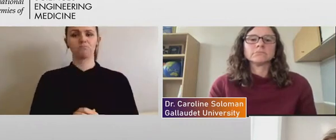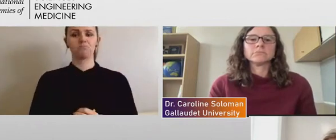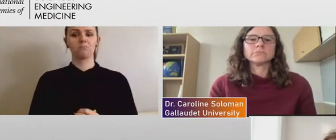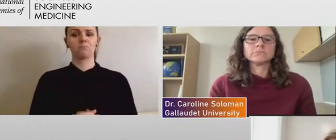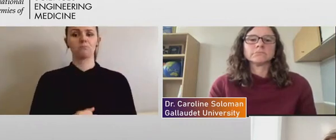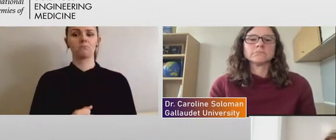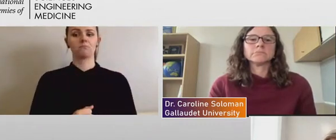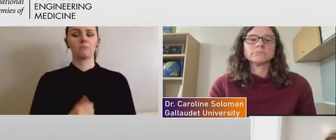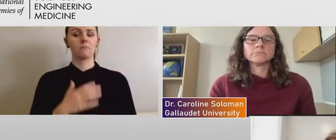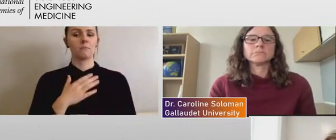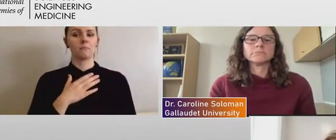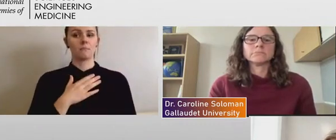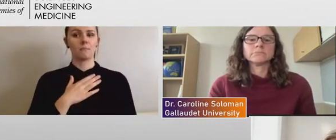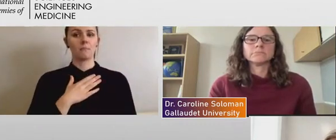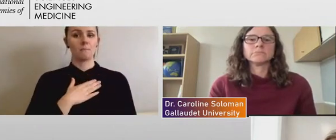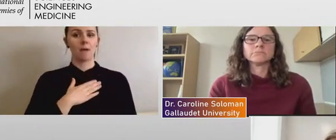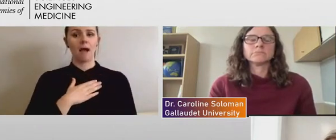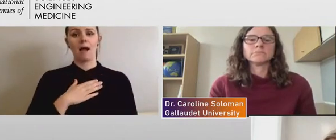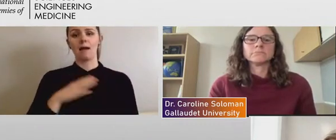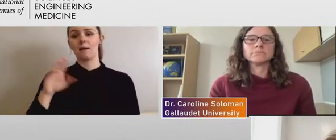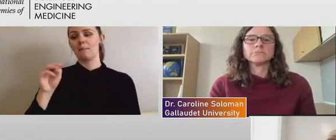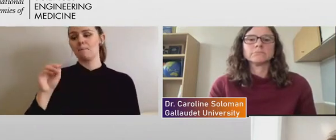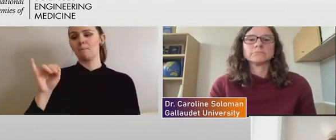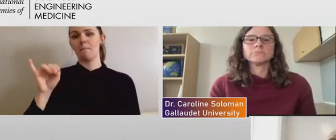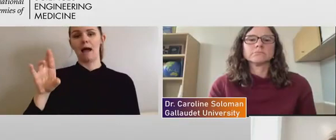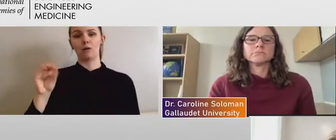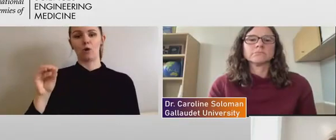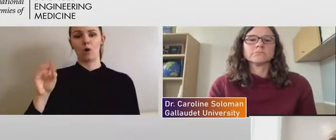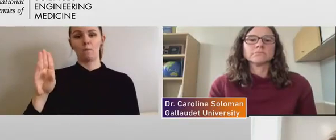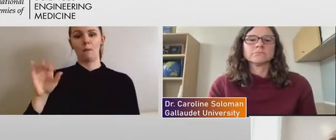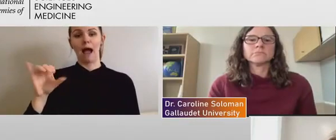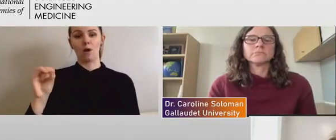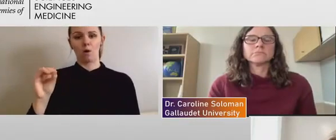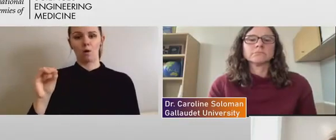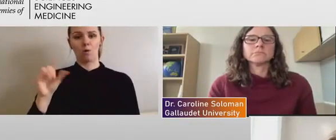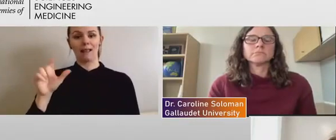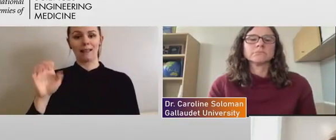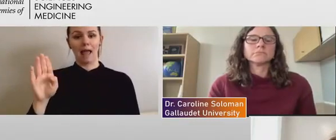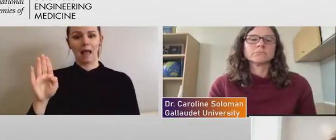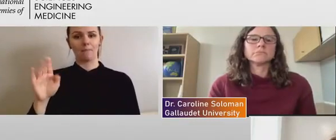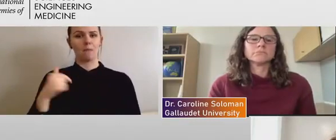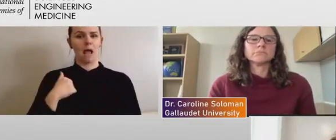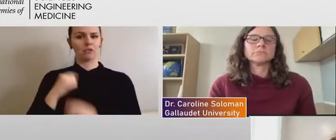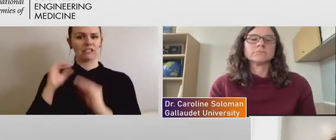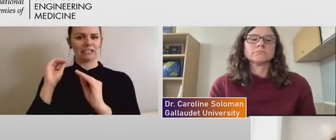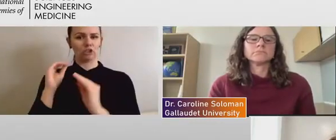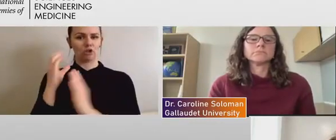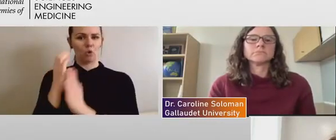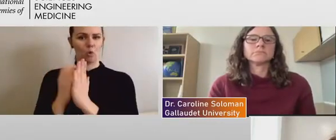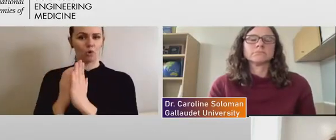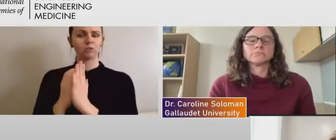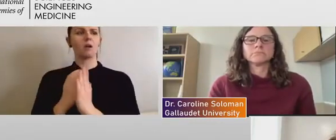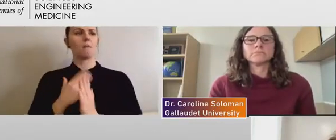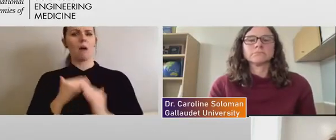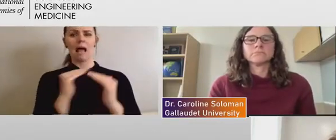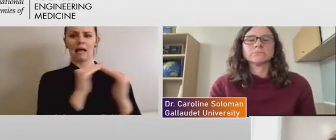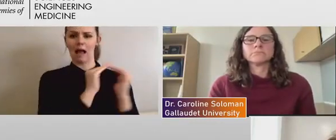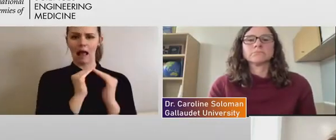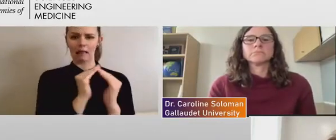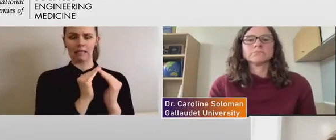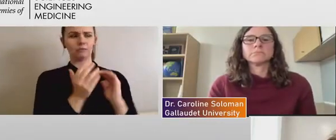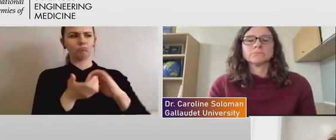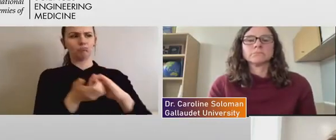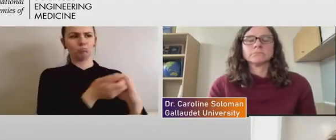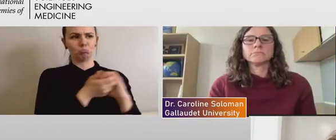in the lab, a microbiology lab that I was teaching, um, with some of my colleagues is that we put together a lab kit,